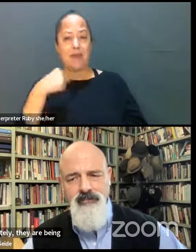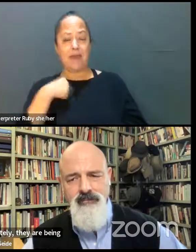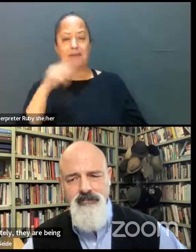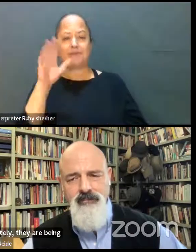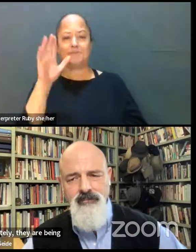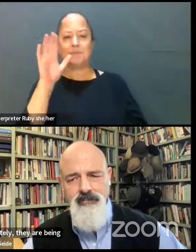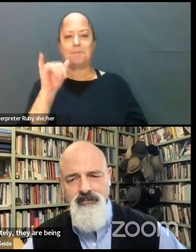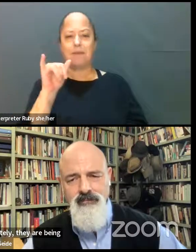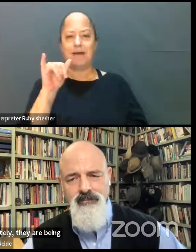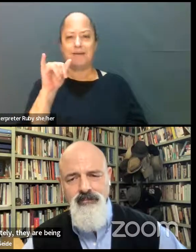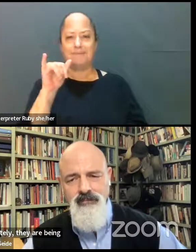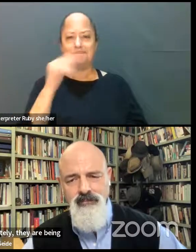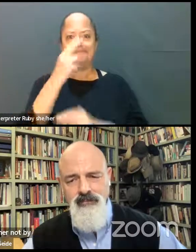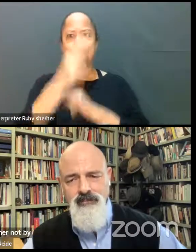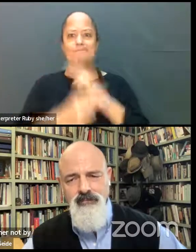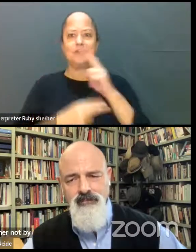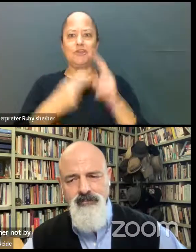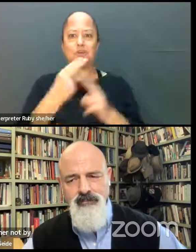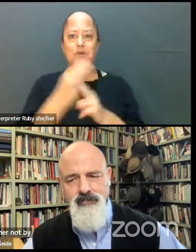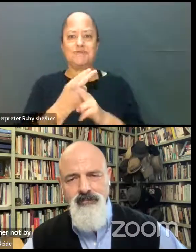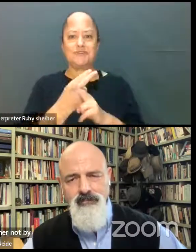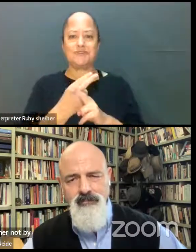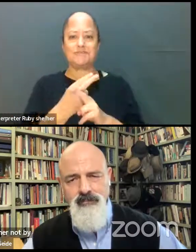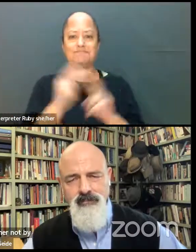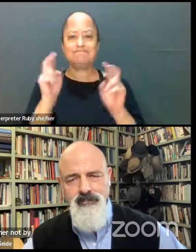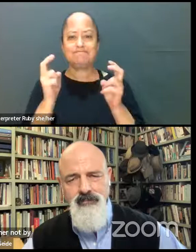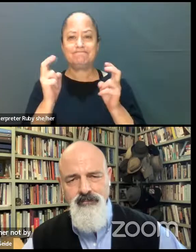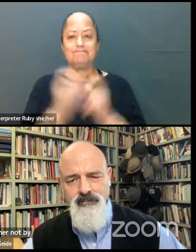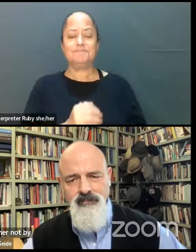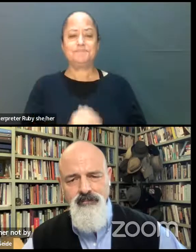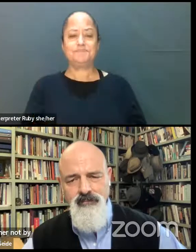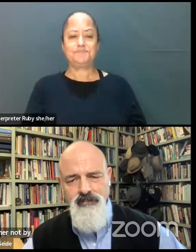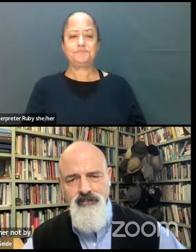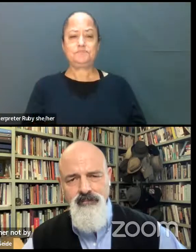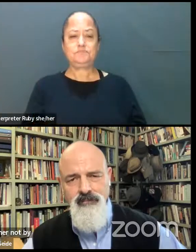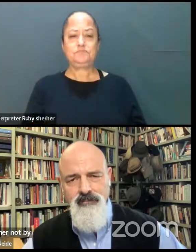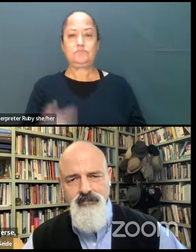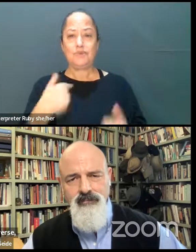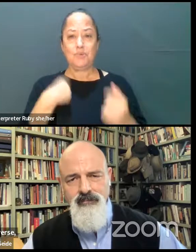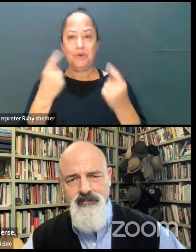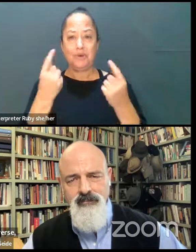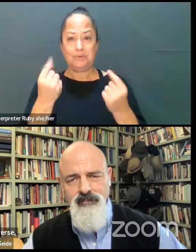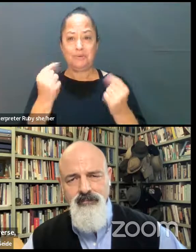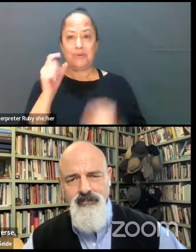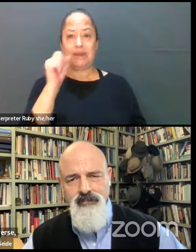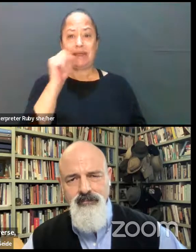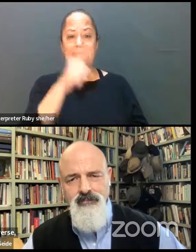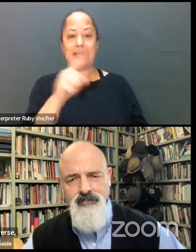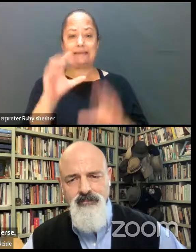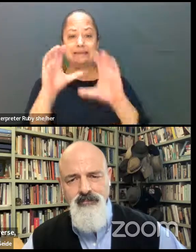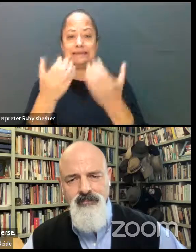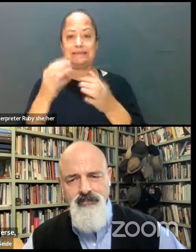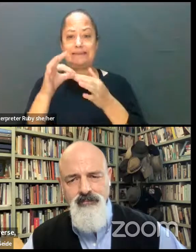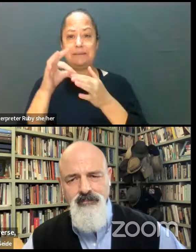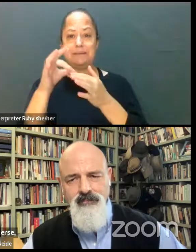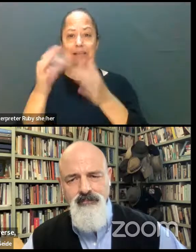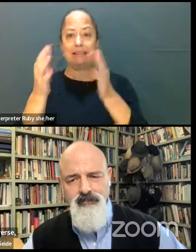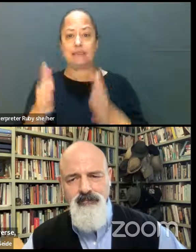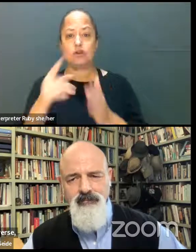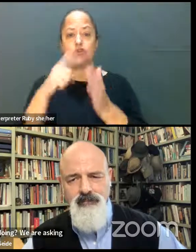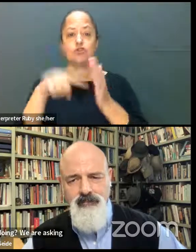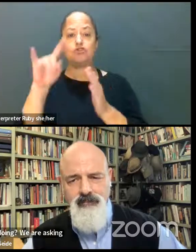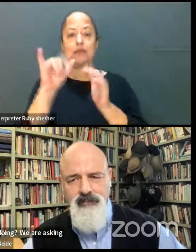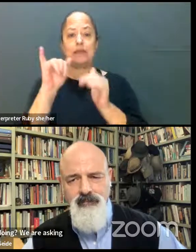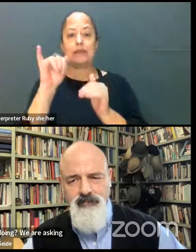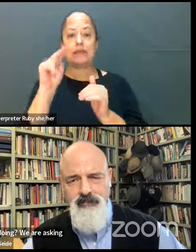the universe, if you will, right. And so what are we doing? We're asking our team leaders to check in with